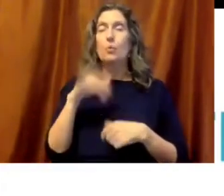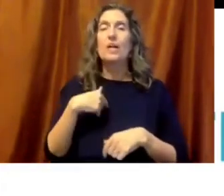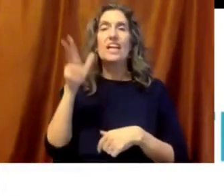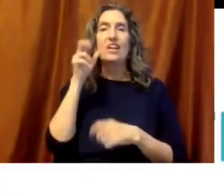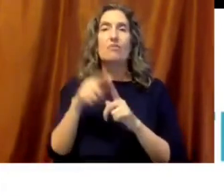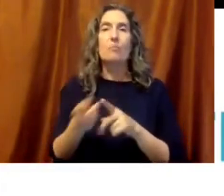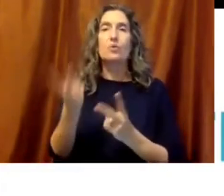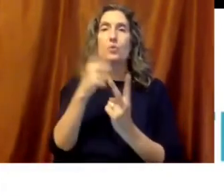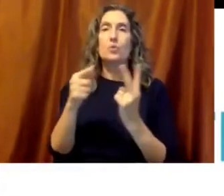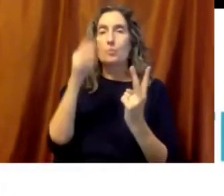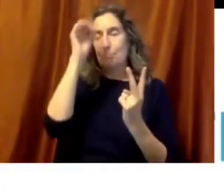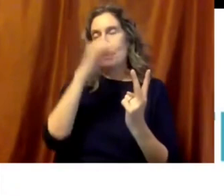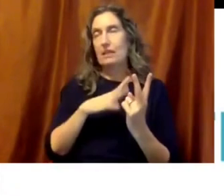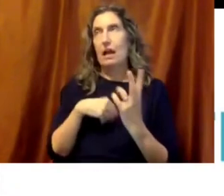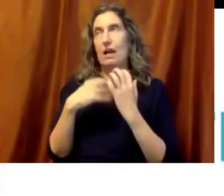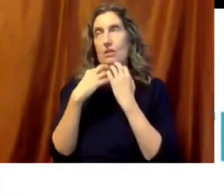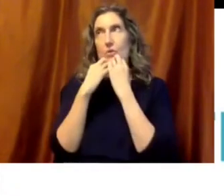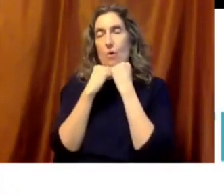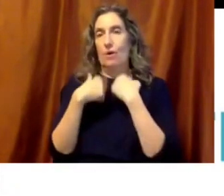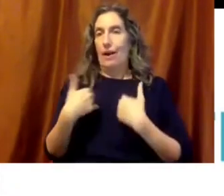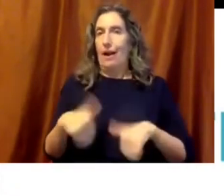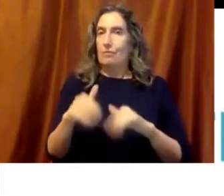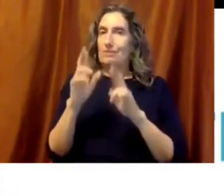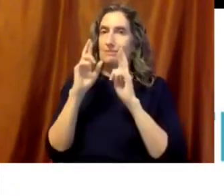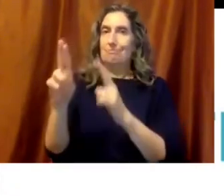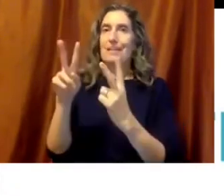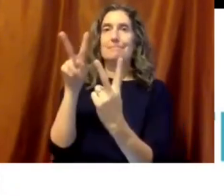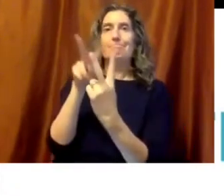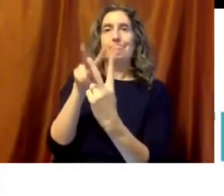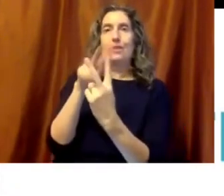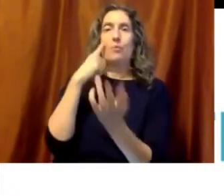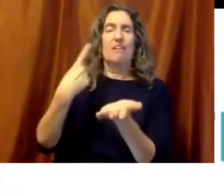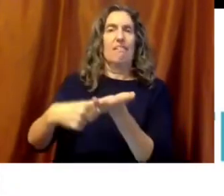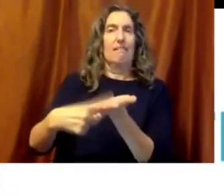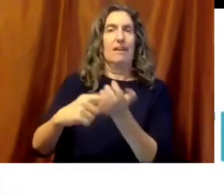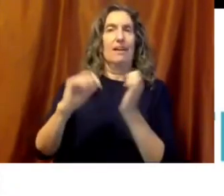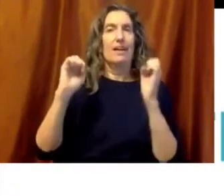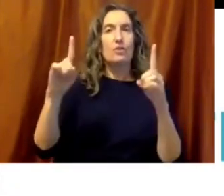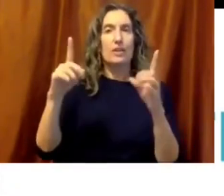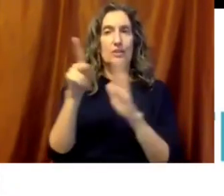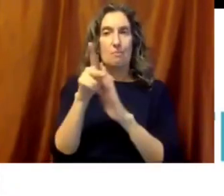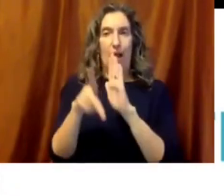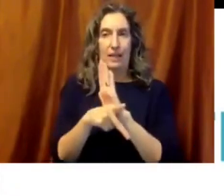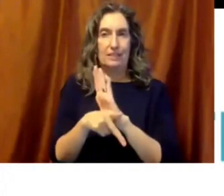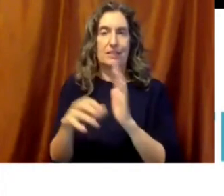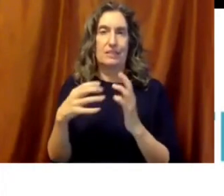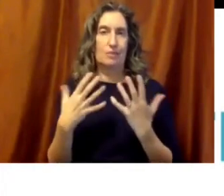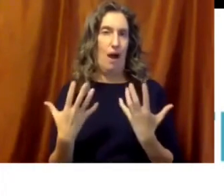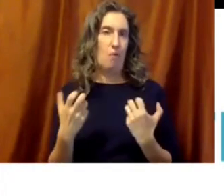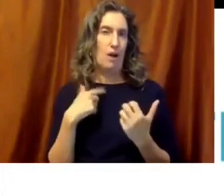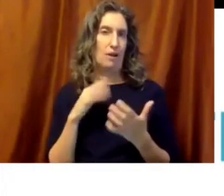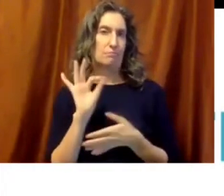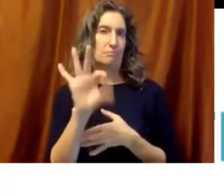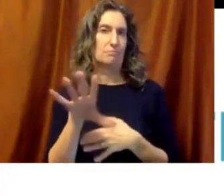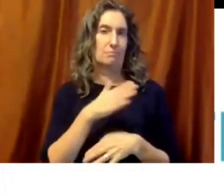absolutely adore and highly respect. And they're going to be talking about education policy. And I wanted to say some things about that before we're done.